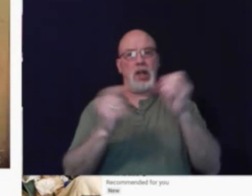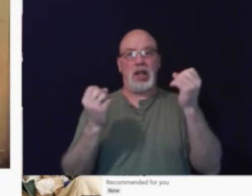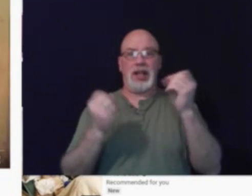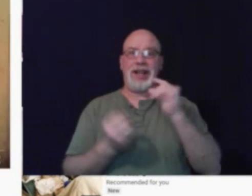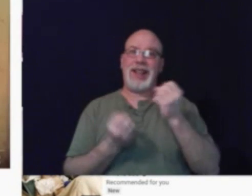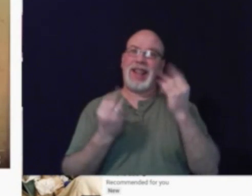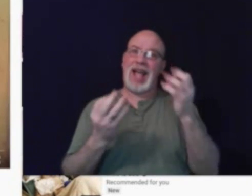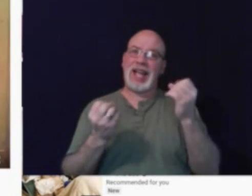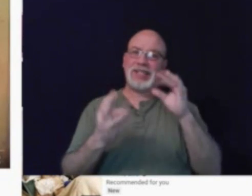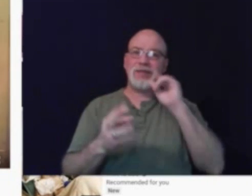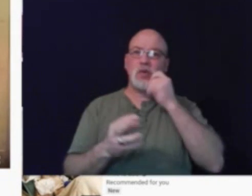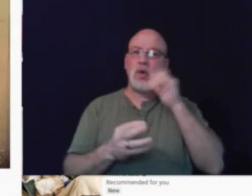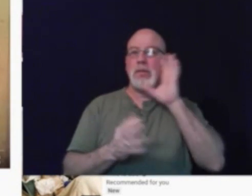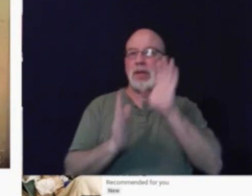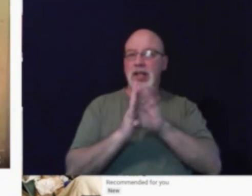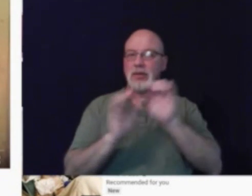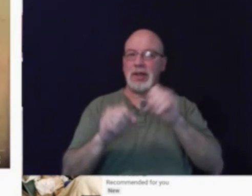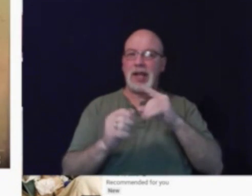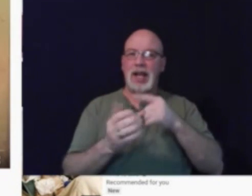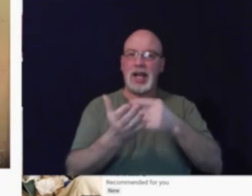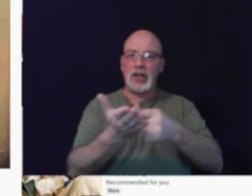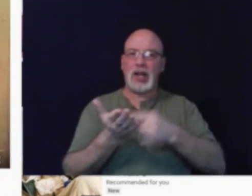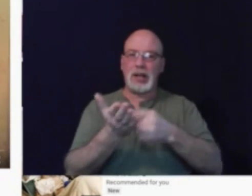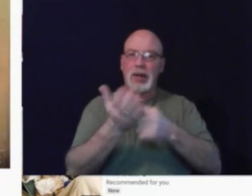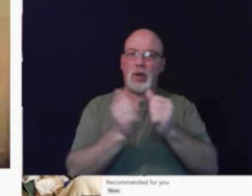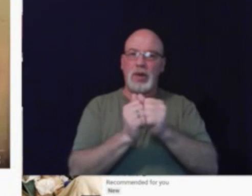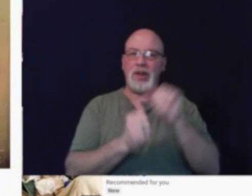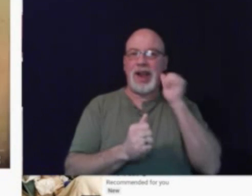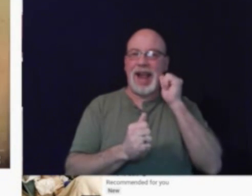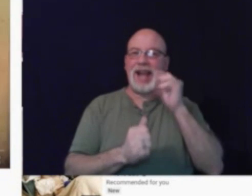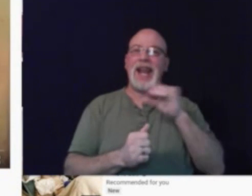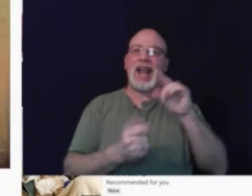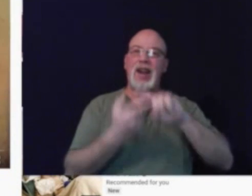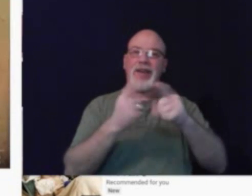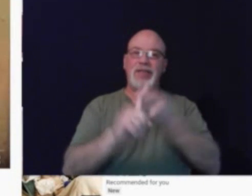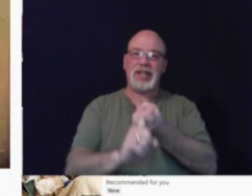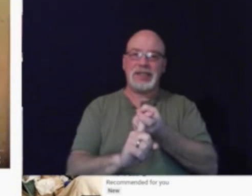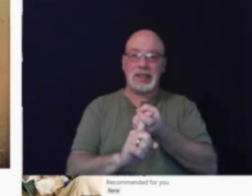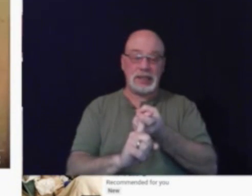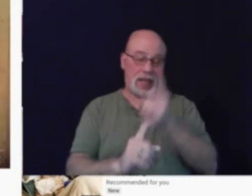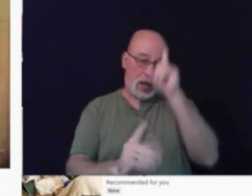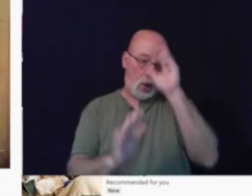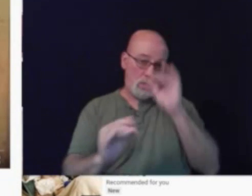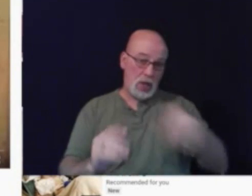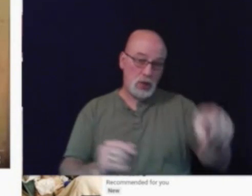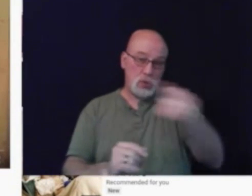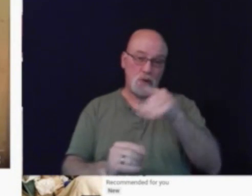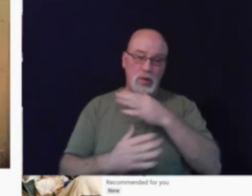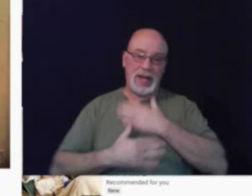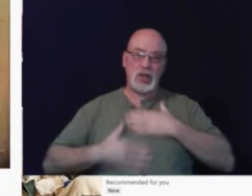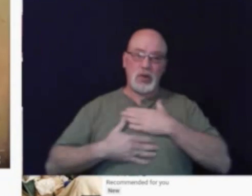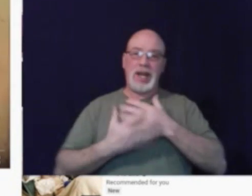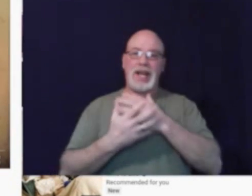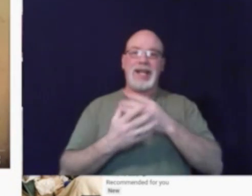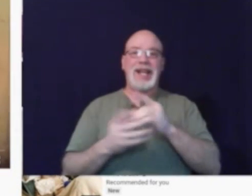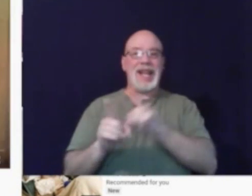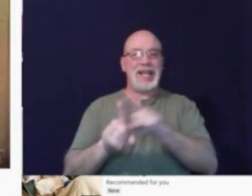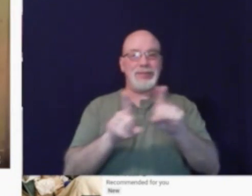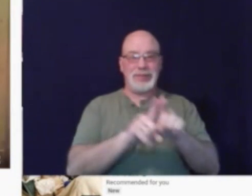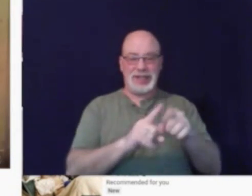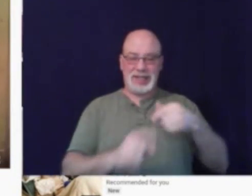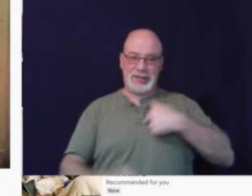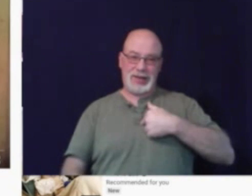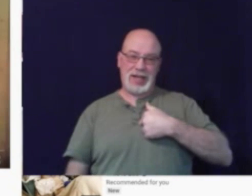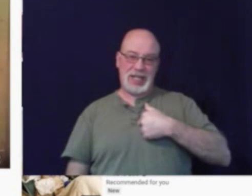that we can talk about with our adults and our friends. I hope that you enjoy it as much as I did. So,